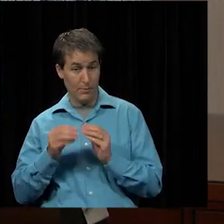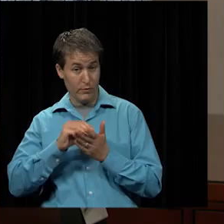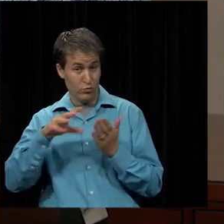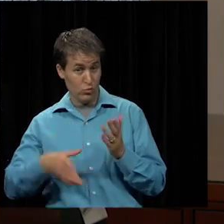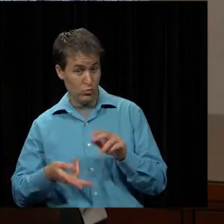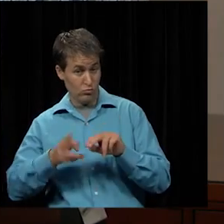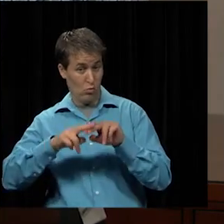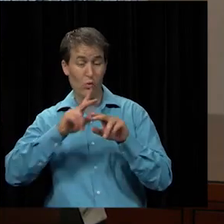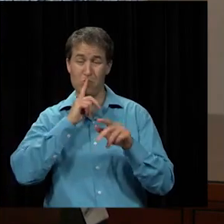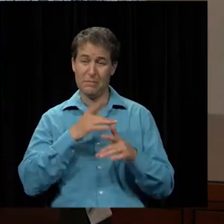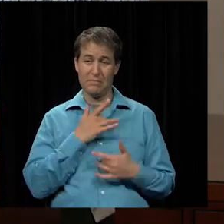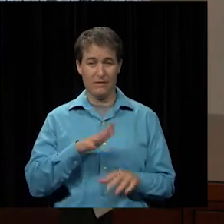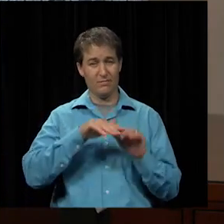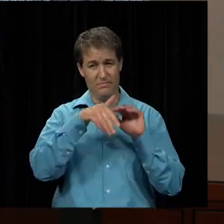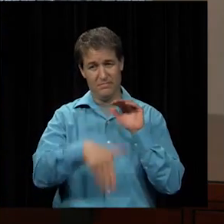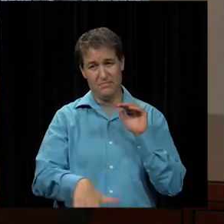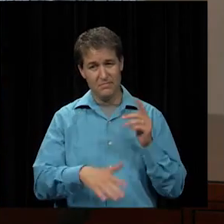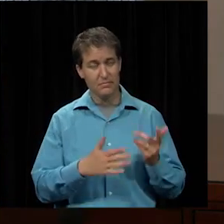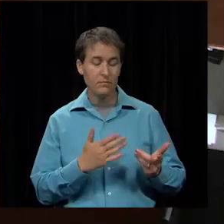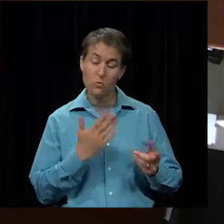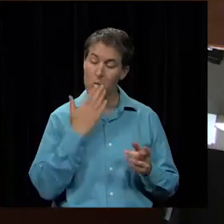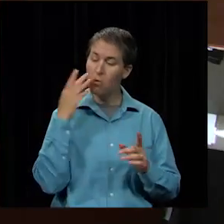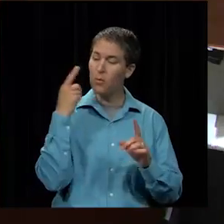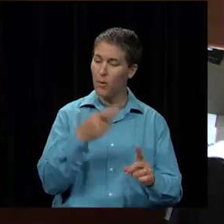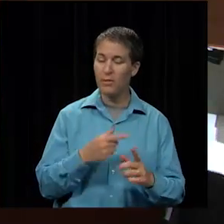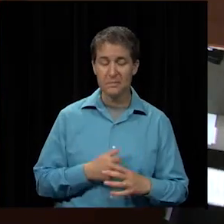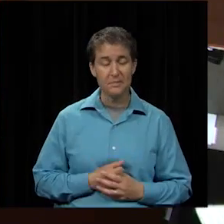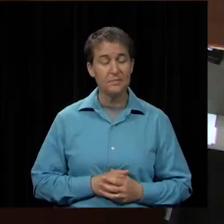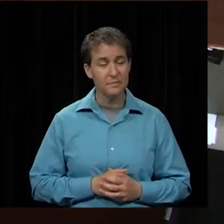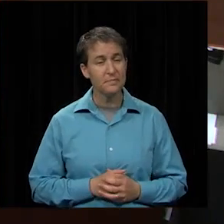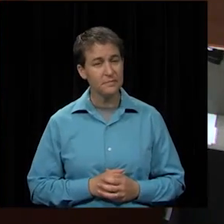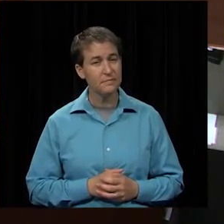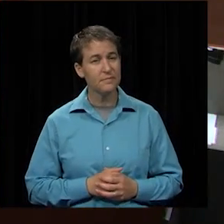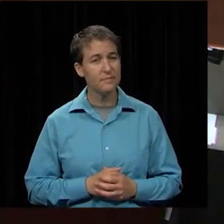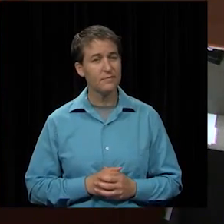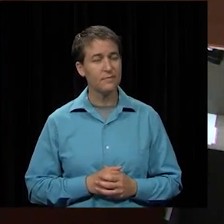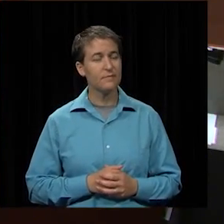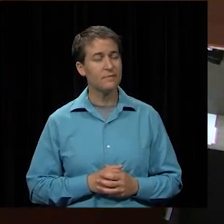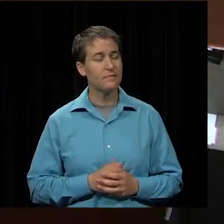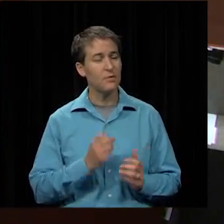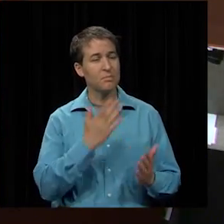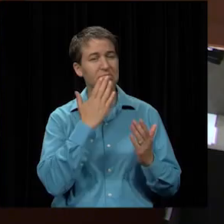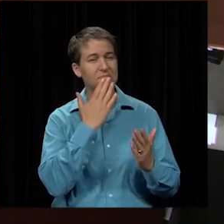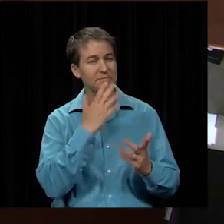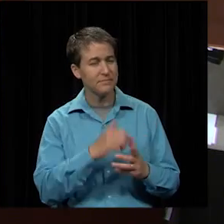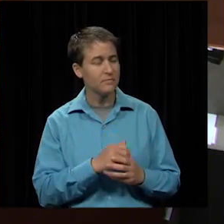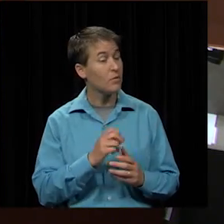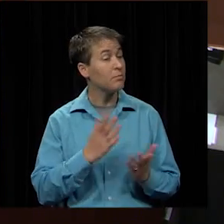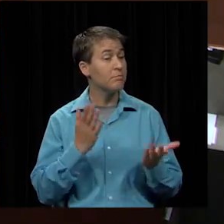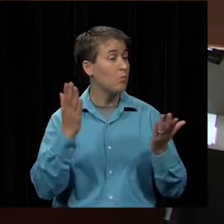that's true good point thank you thank you very much motion